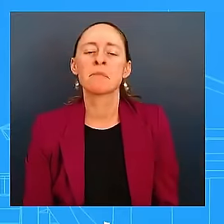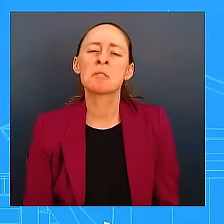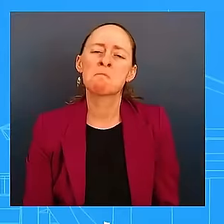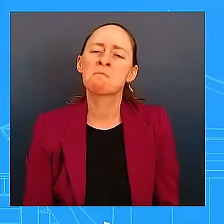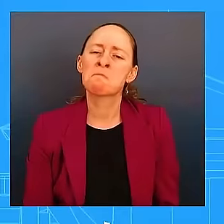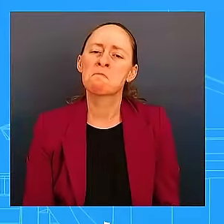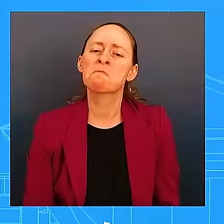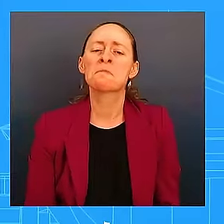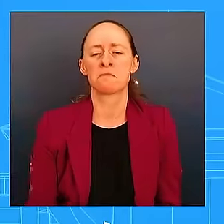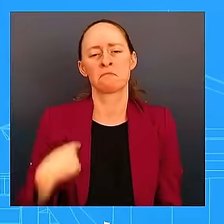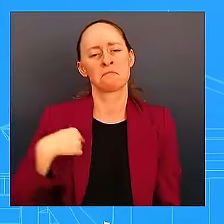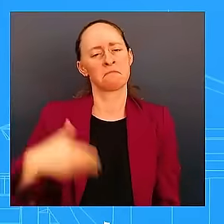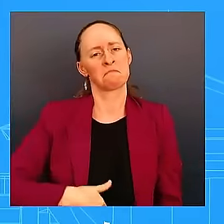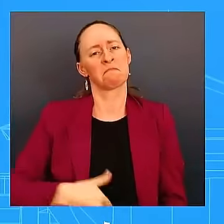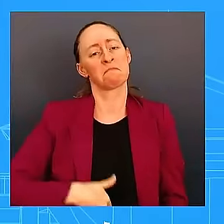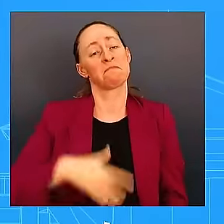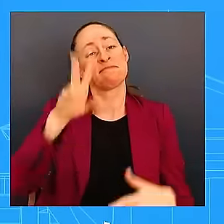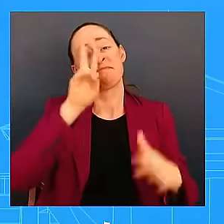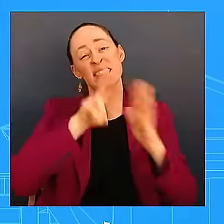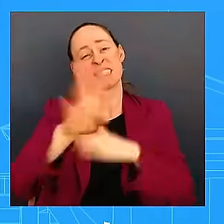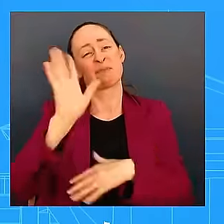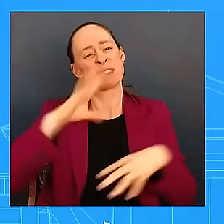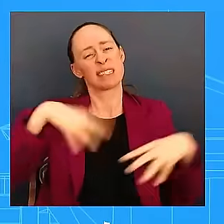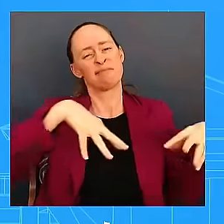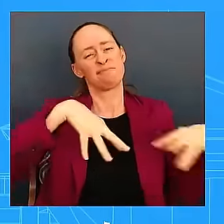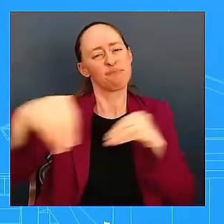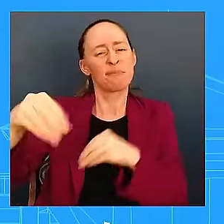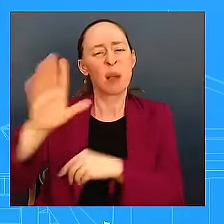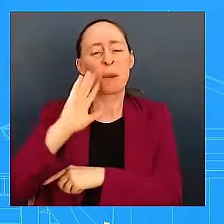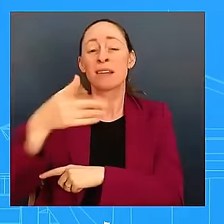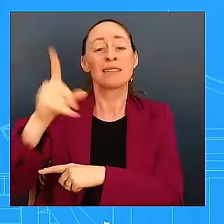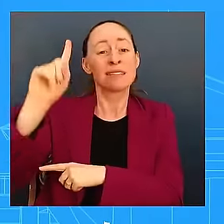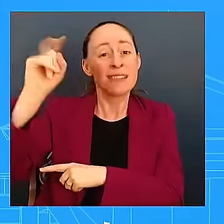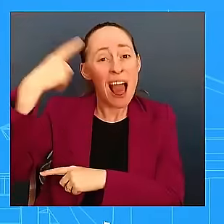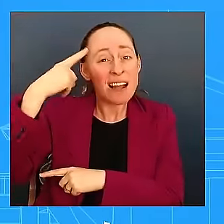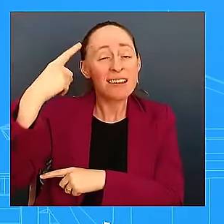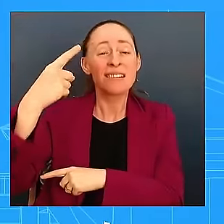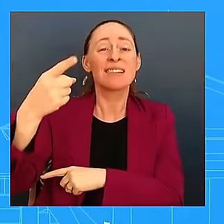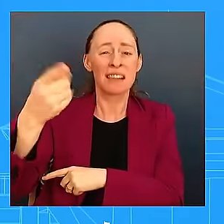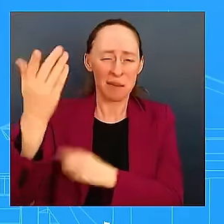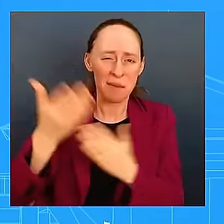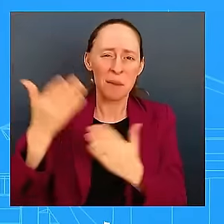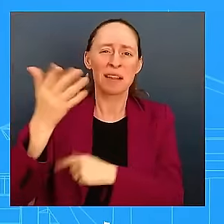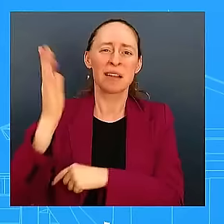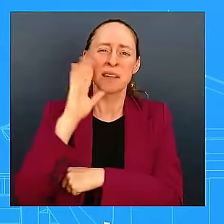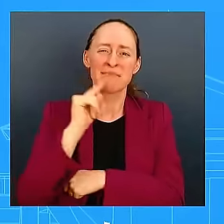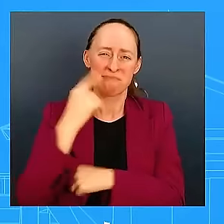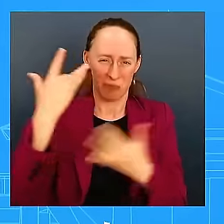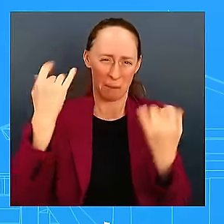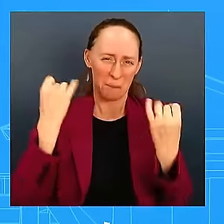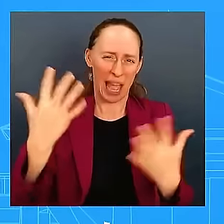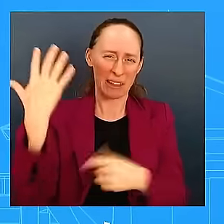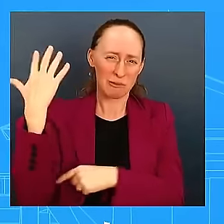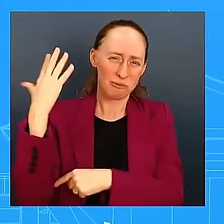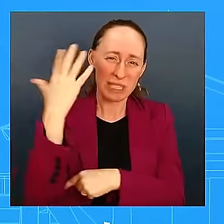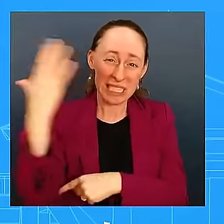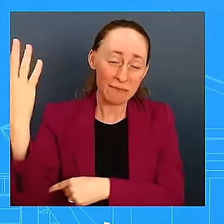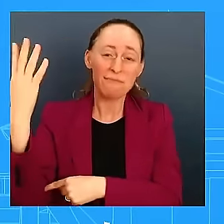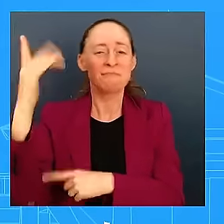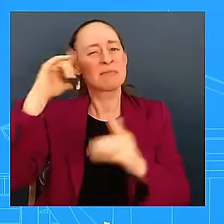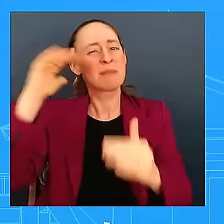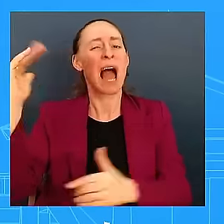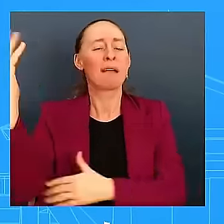Tallahassee, it's got a lot of tree canopy. So those trees are going to come down and impact those power lines and the debris and the ability to